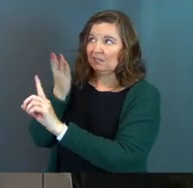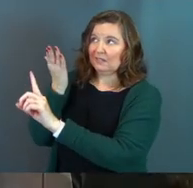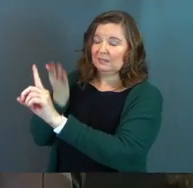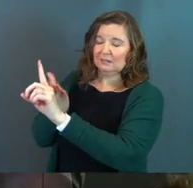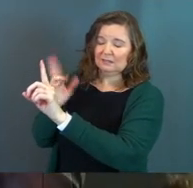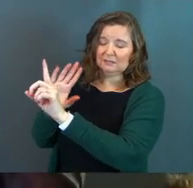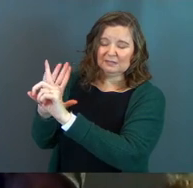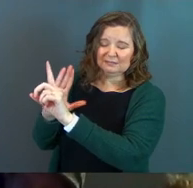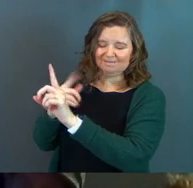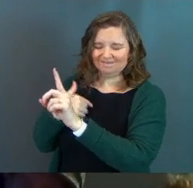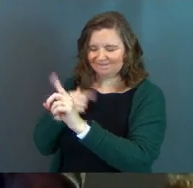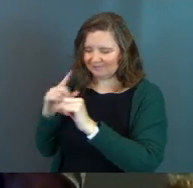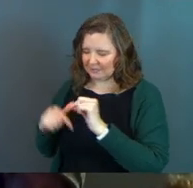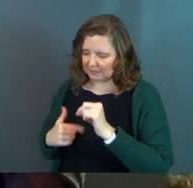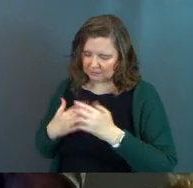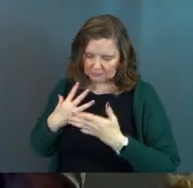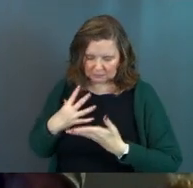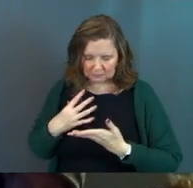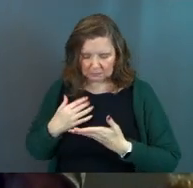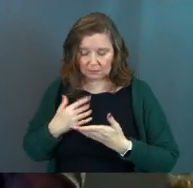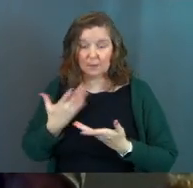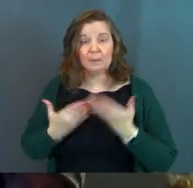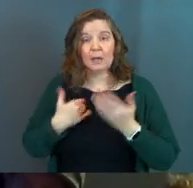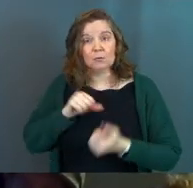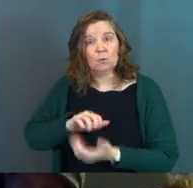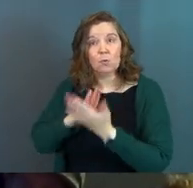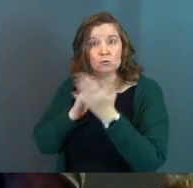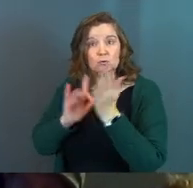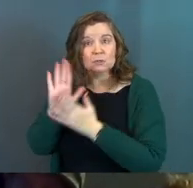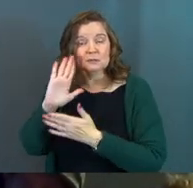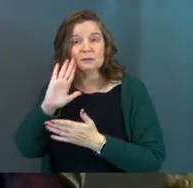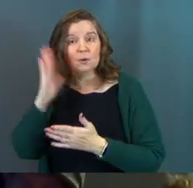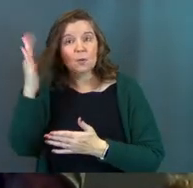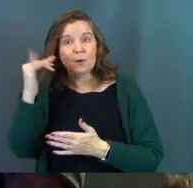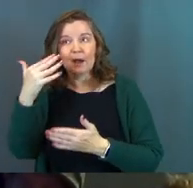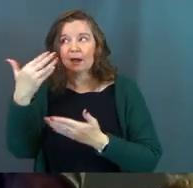those Saviors but maybe we'll go to Jesus. The baby came in a manger.